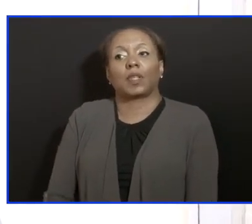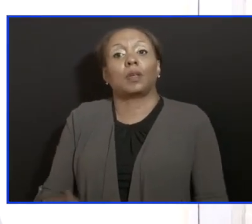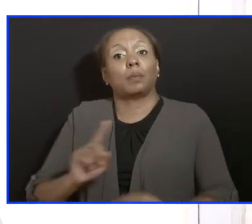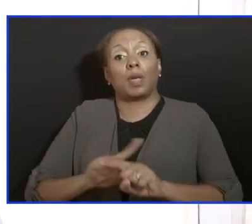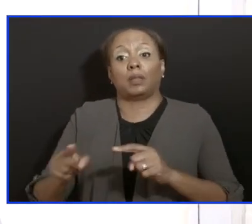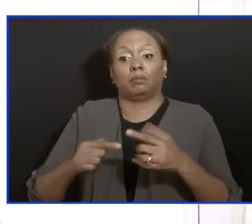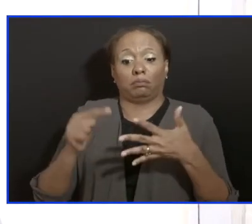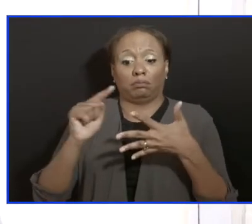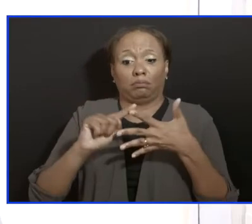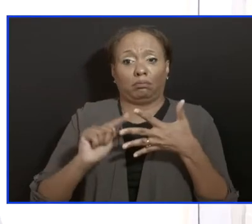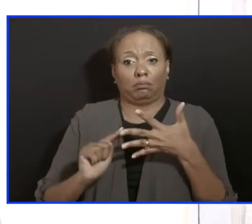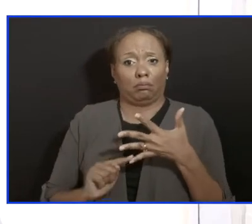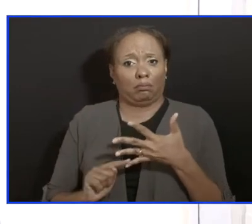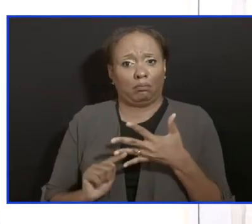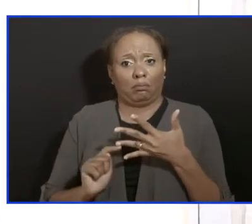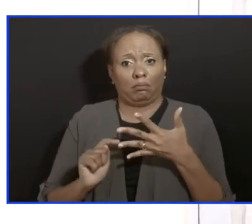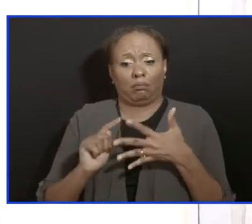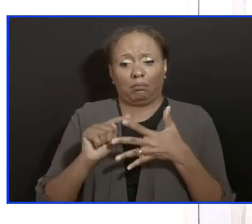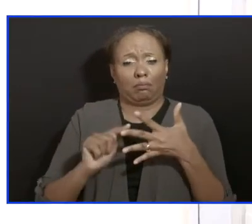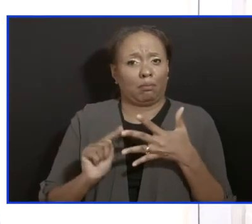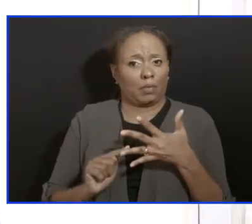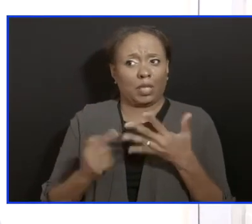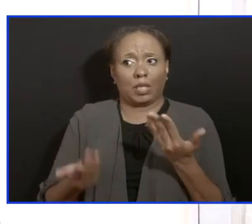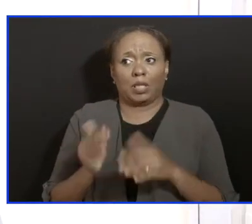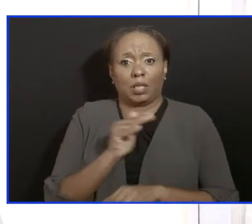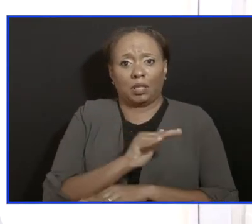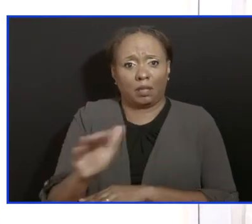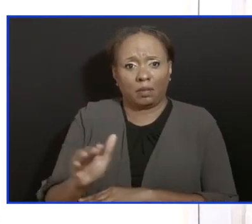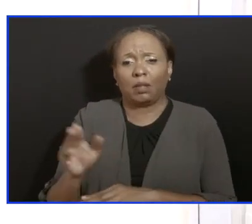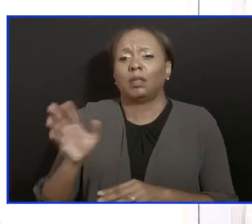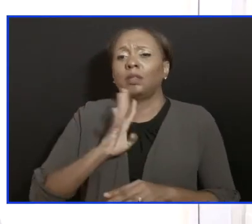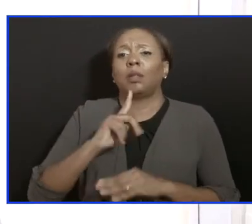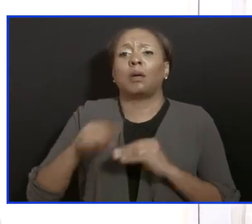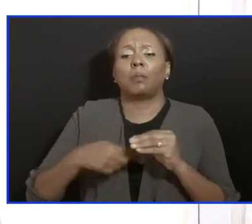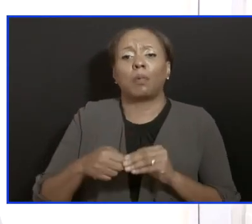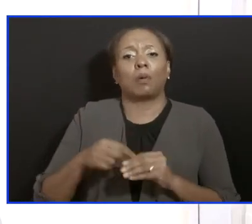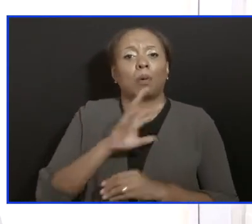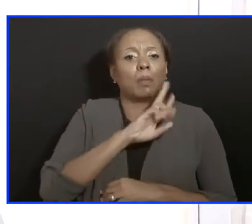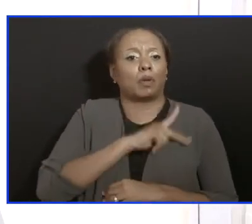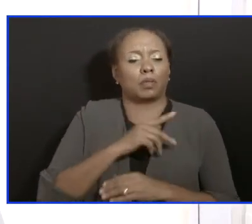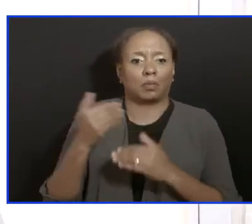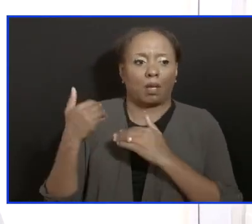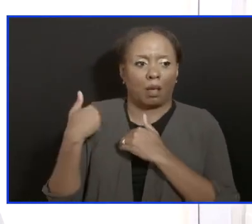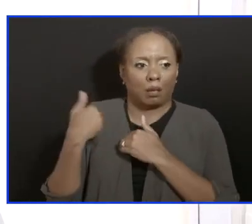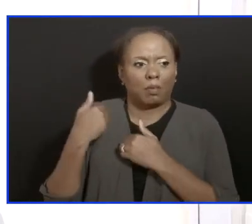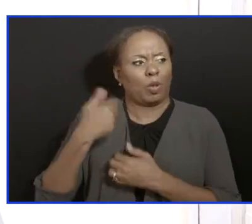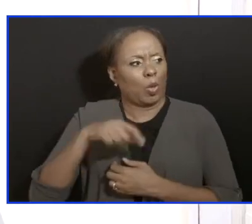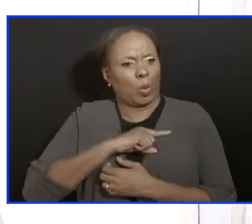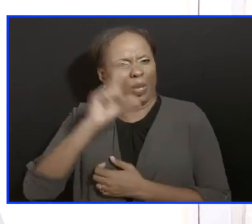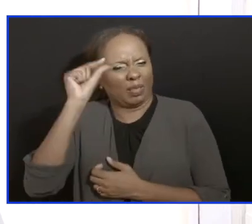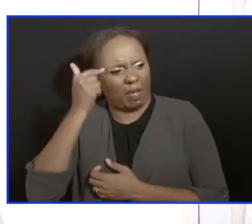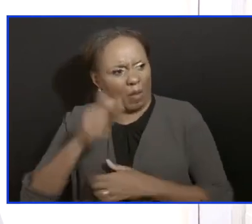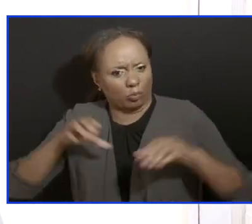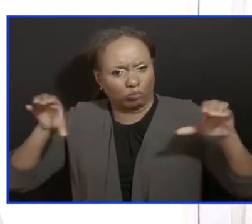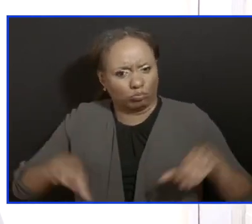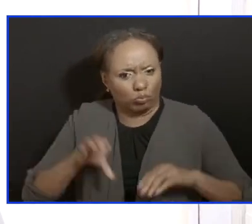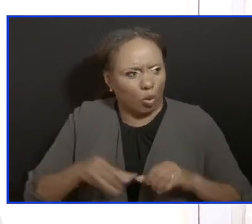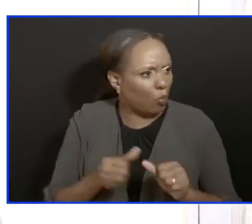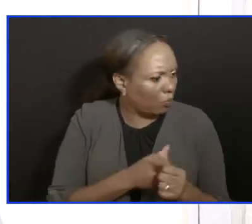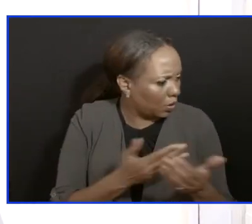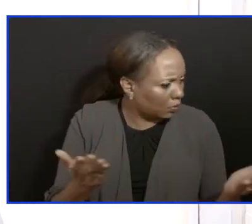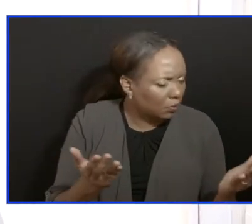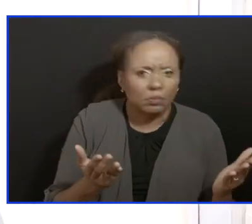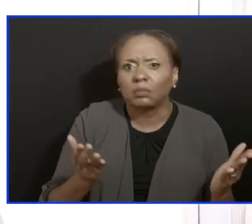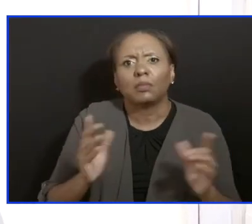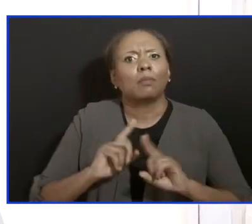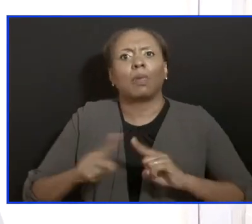The truth is that the government has done and is doing what it can. But the real difference in the battle will come